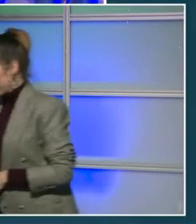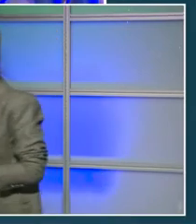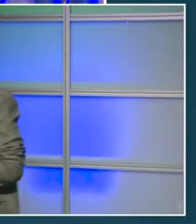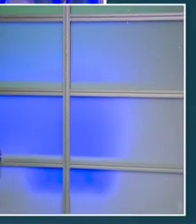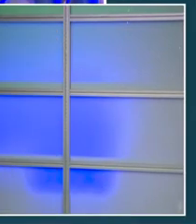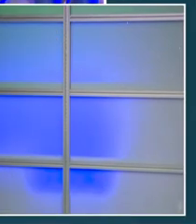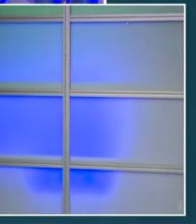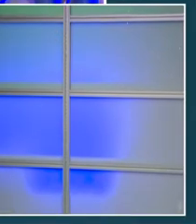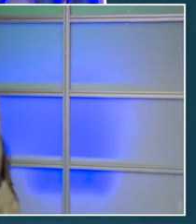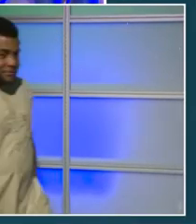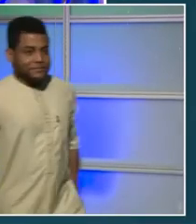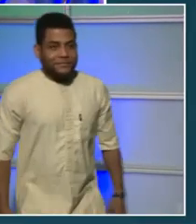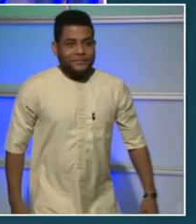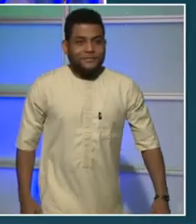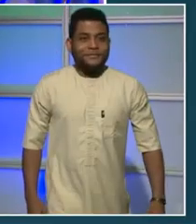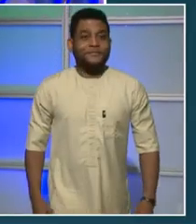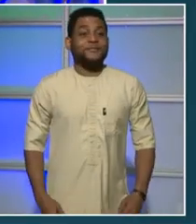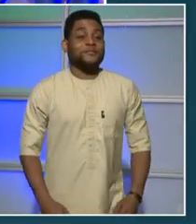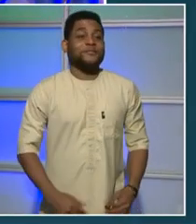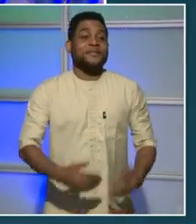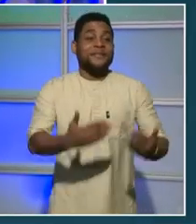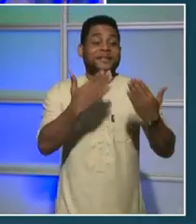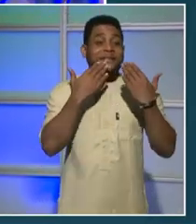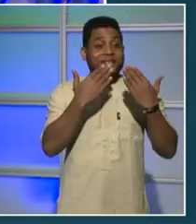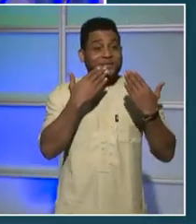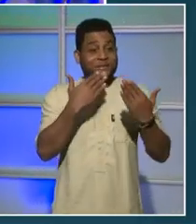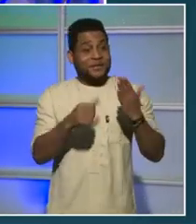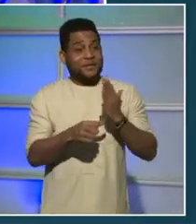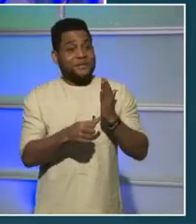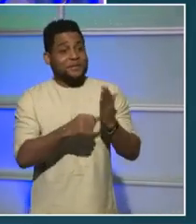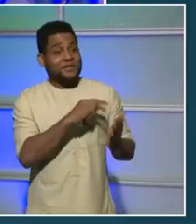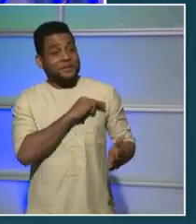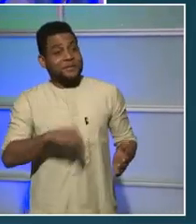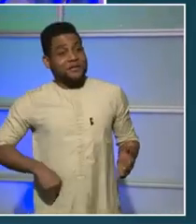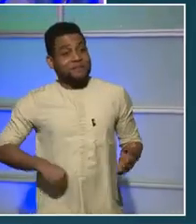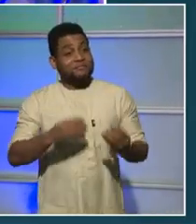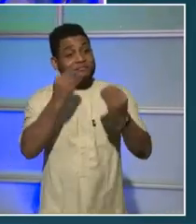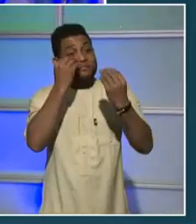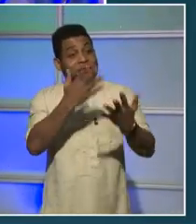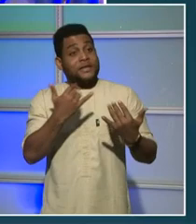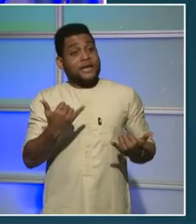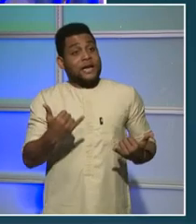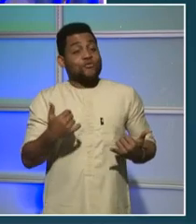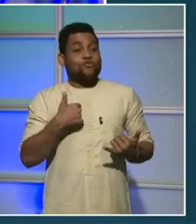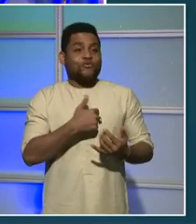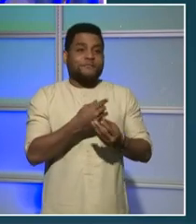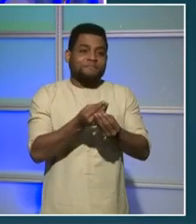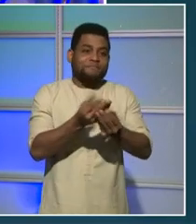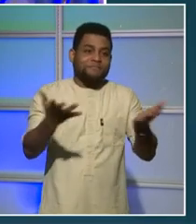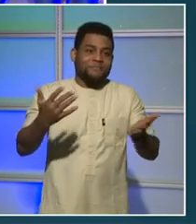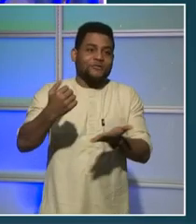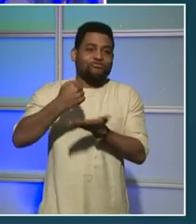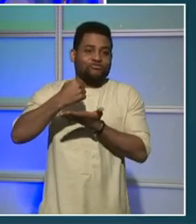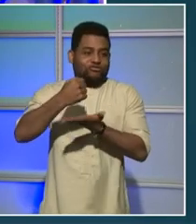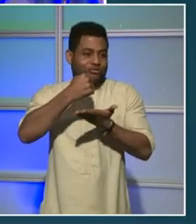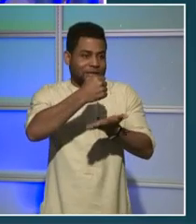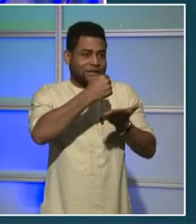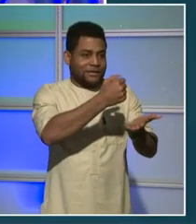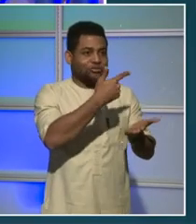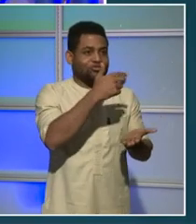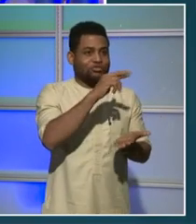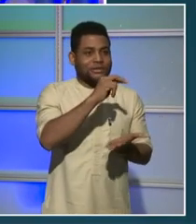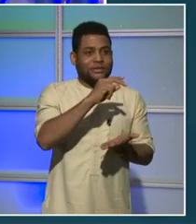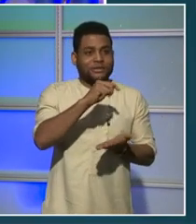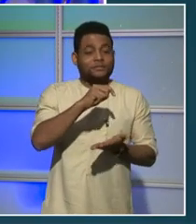of Victim Services and Justice Grants Administration, we give out a number of grants to organizations that work with returning citizens. And this year,